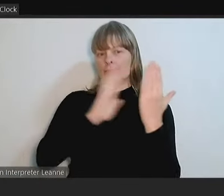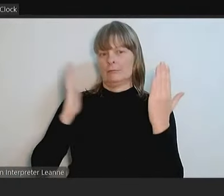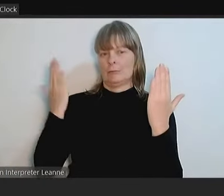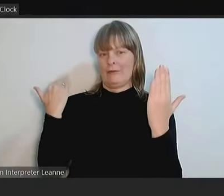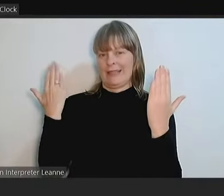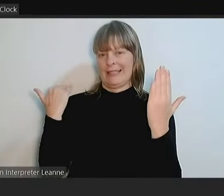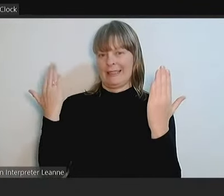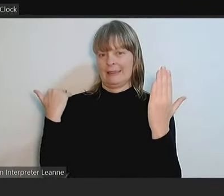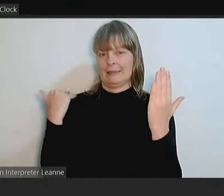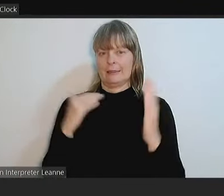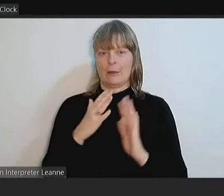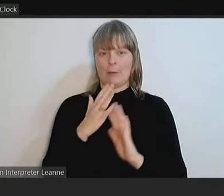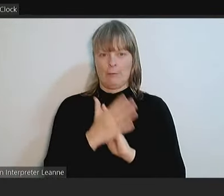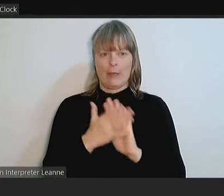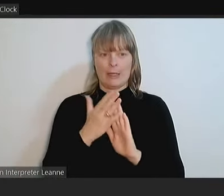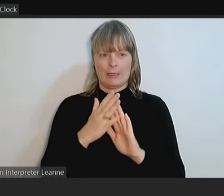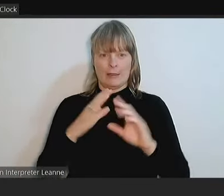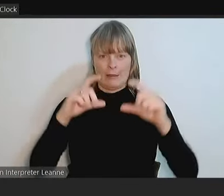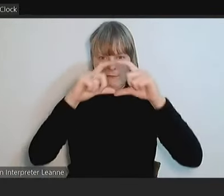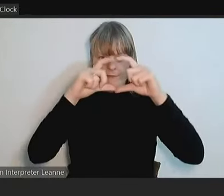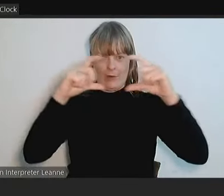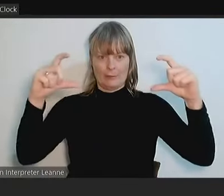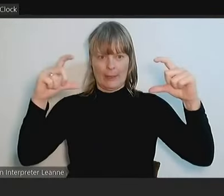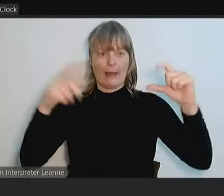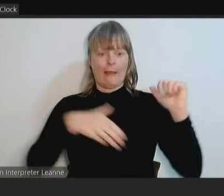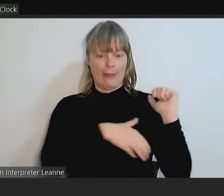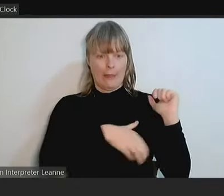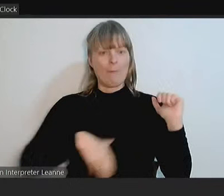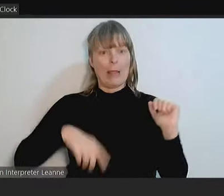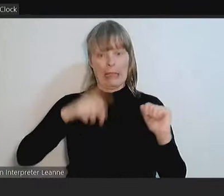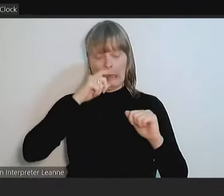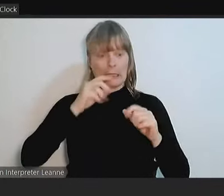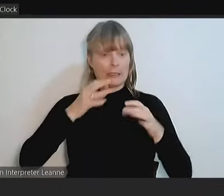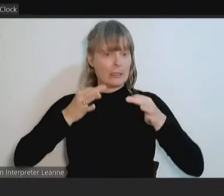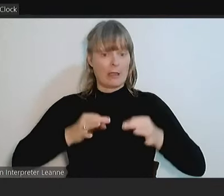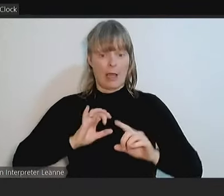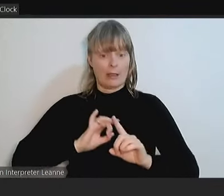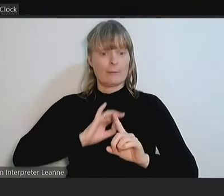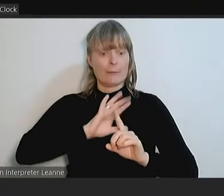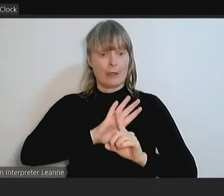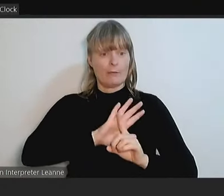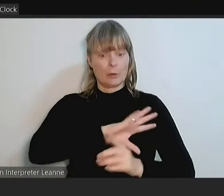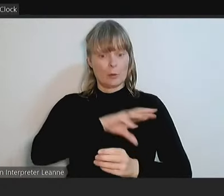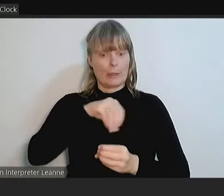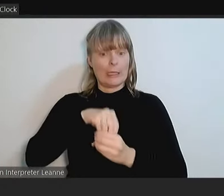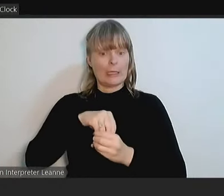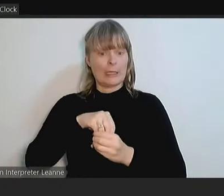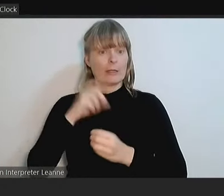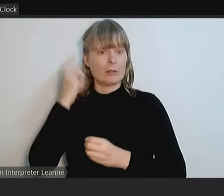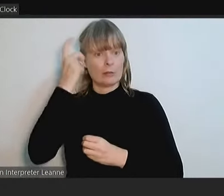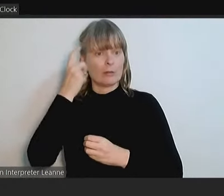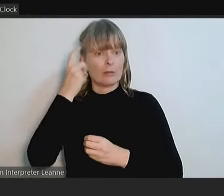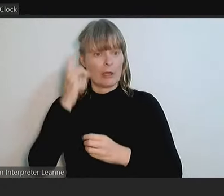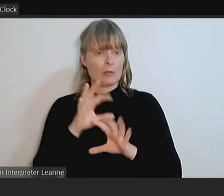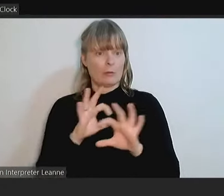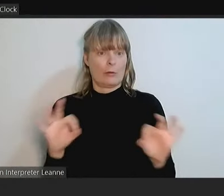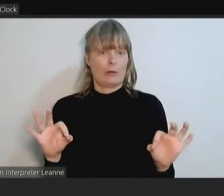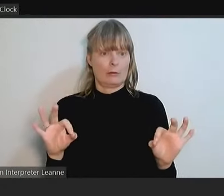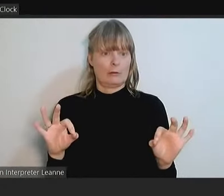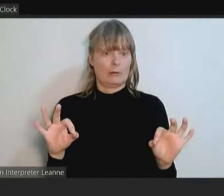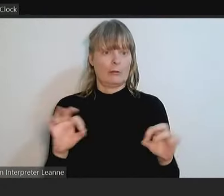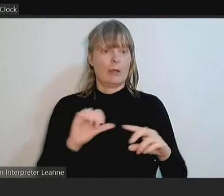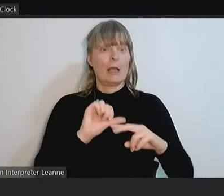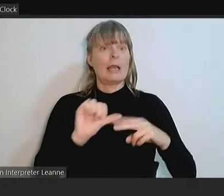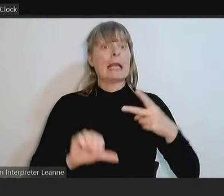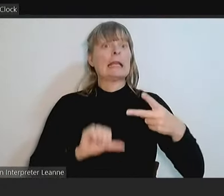it is using the Mayor's discretion, whether or not it can be included for consideration. The next step is